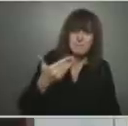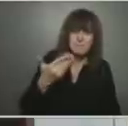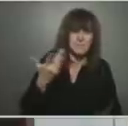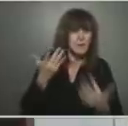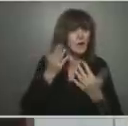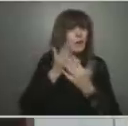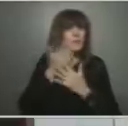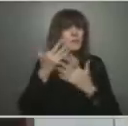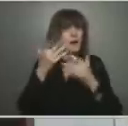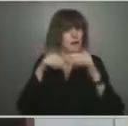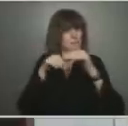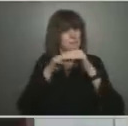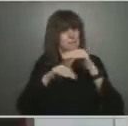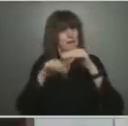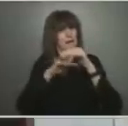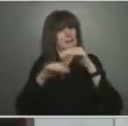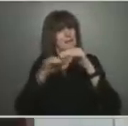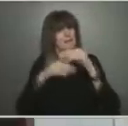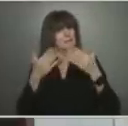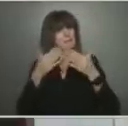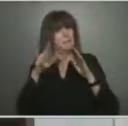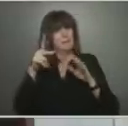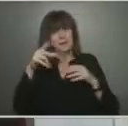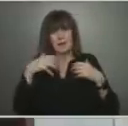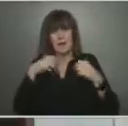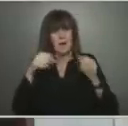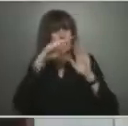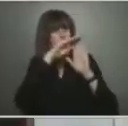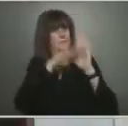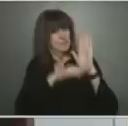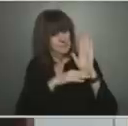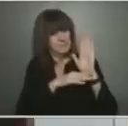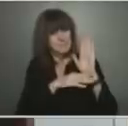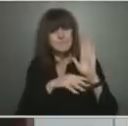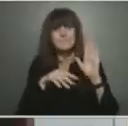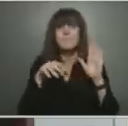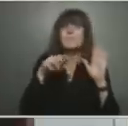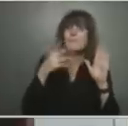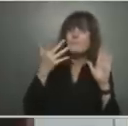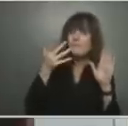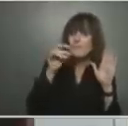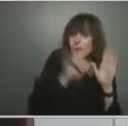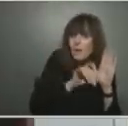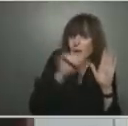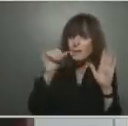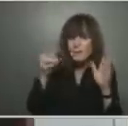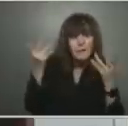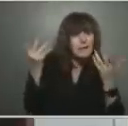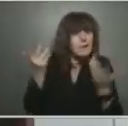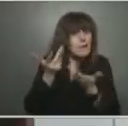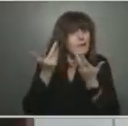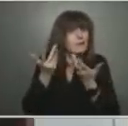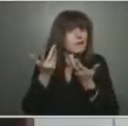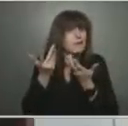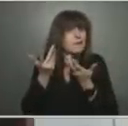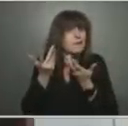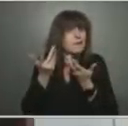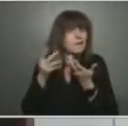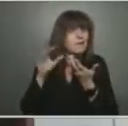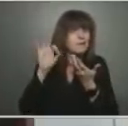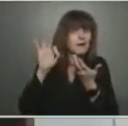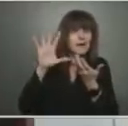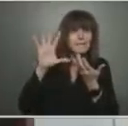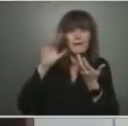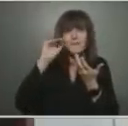as I think 90% of the 12 and up population being vaccinated, I think is